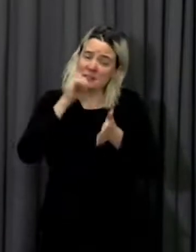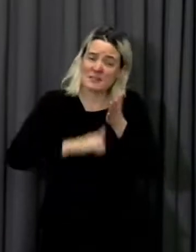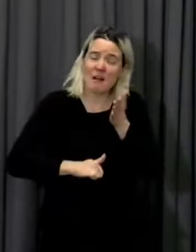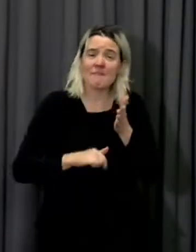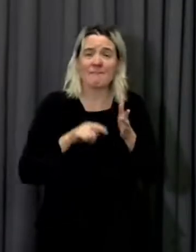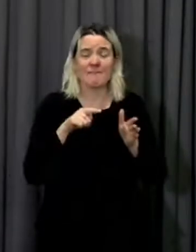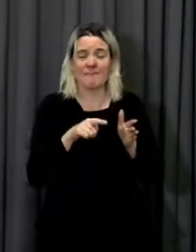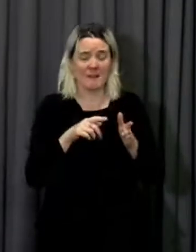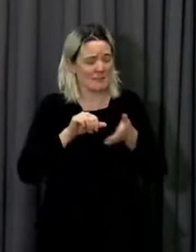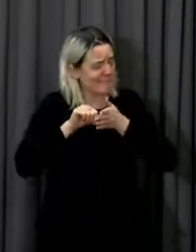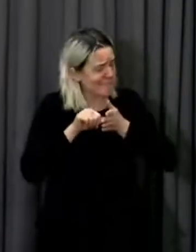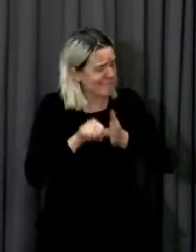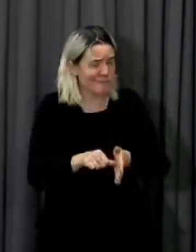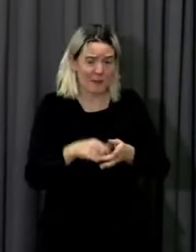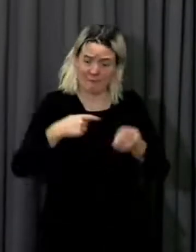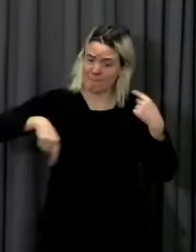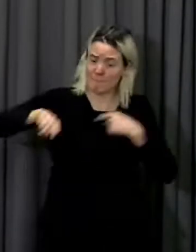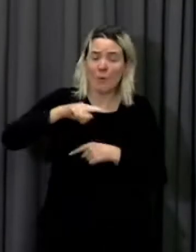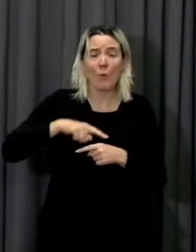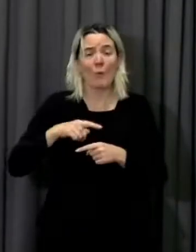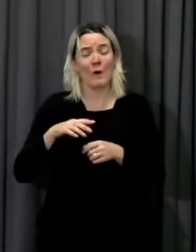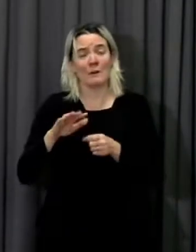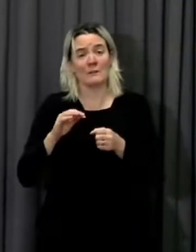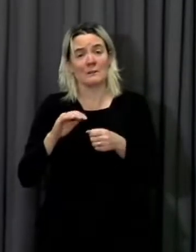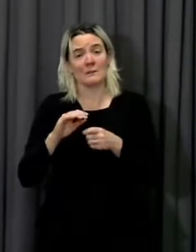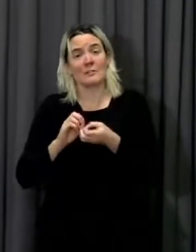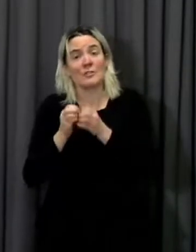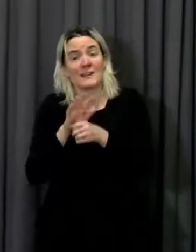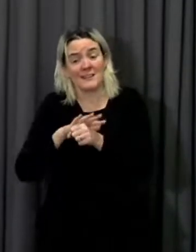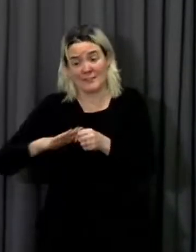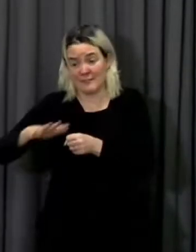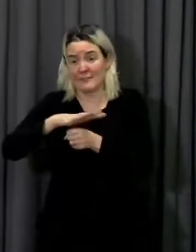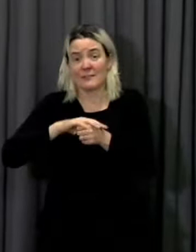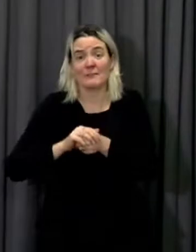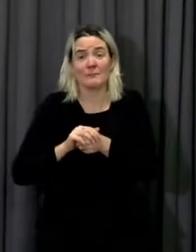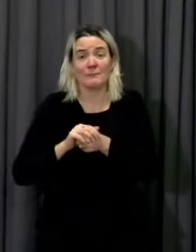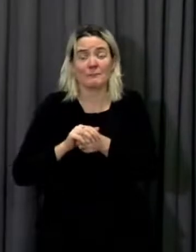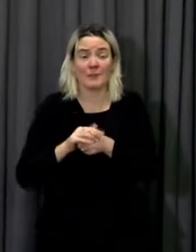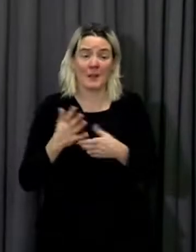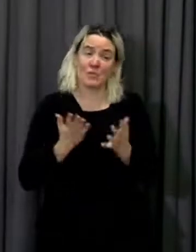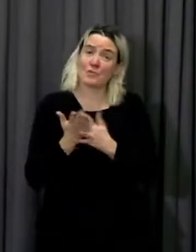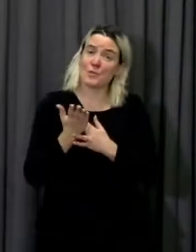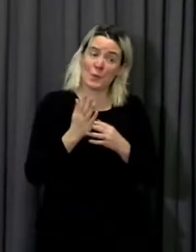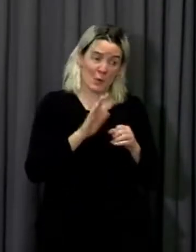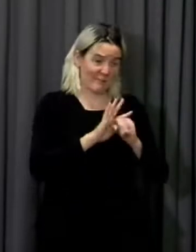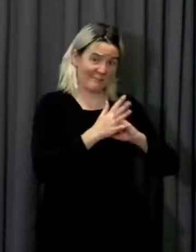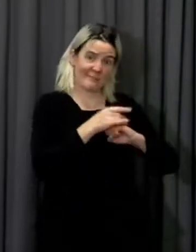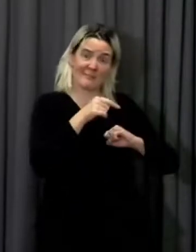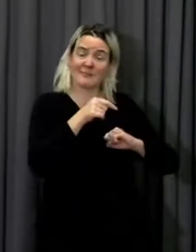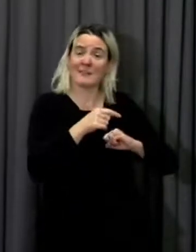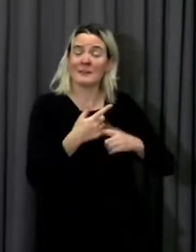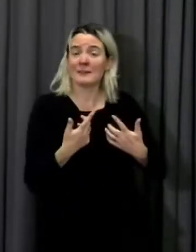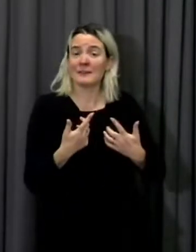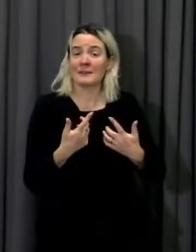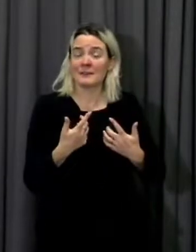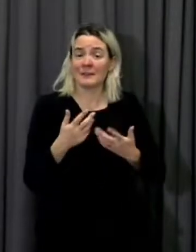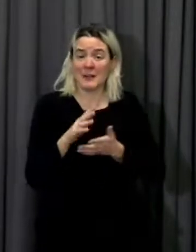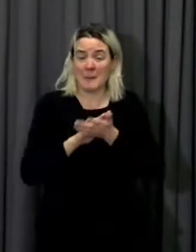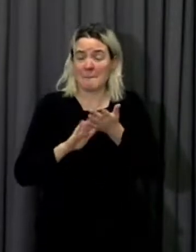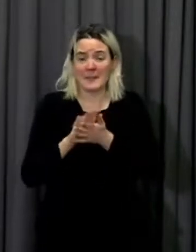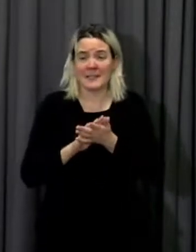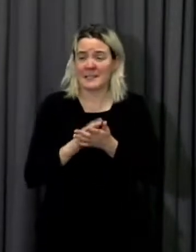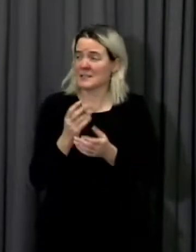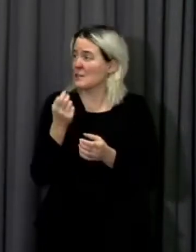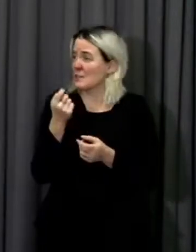creative sector. Because of the virus, there have been few outlets for our nation's immense talent and